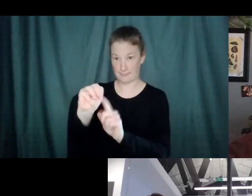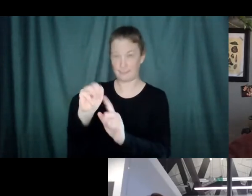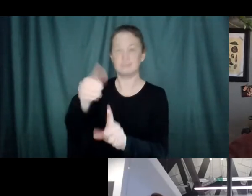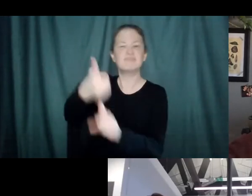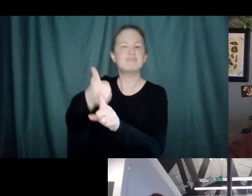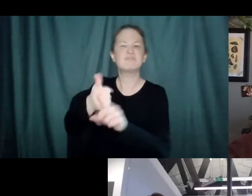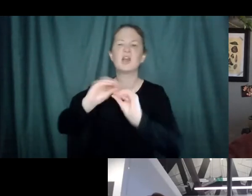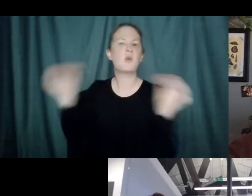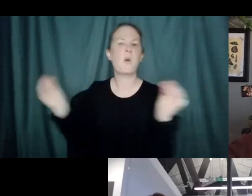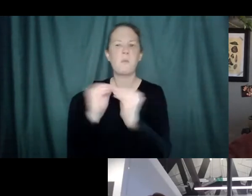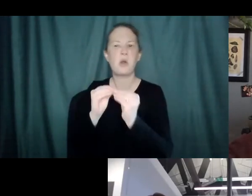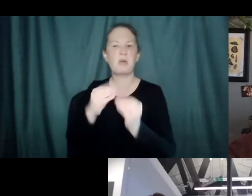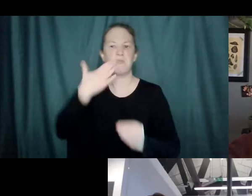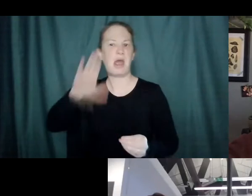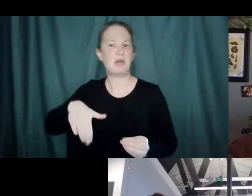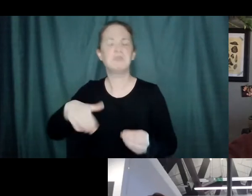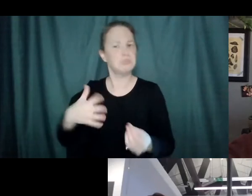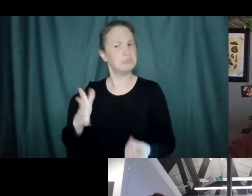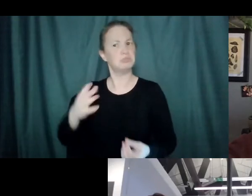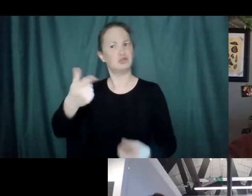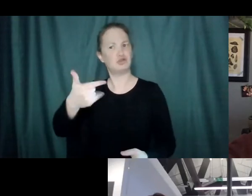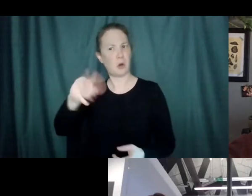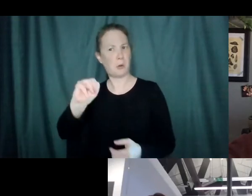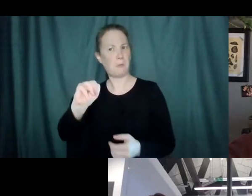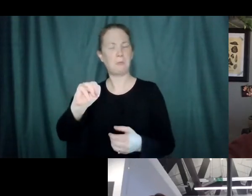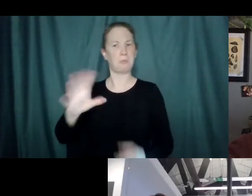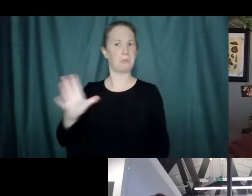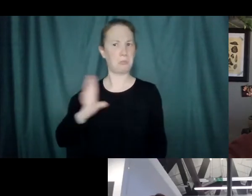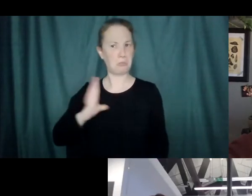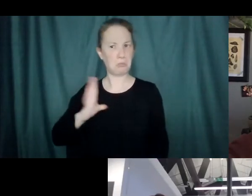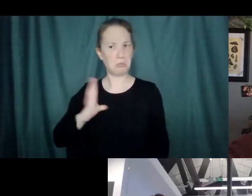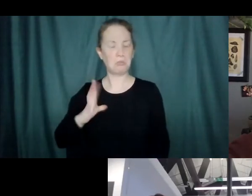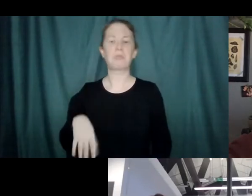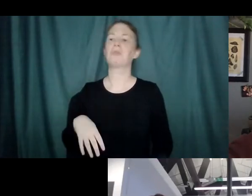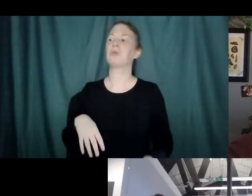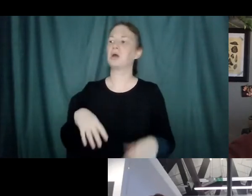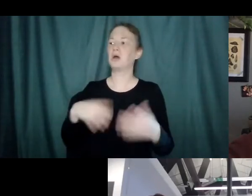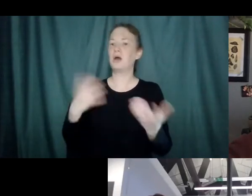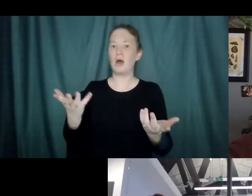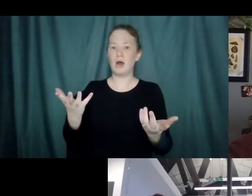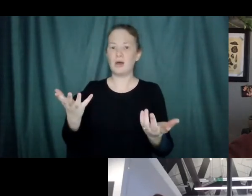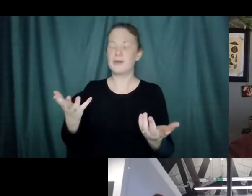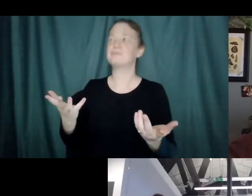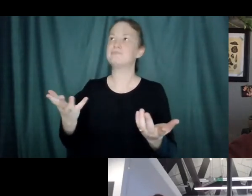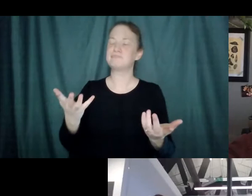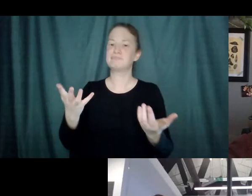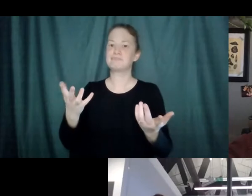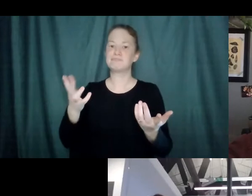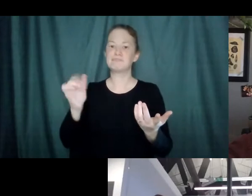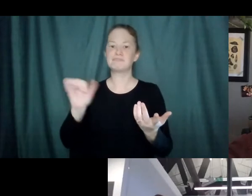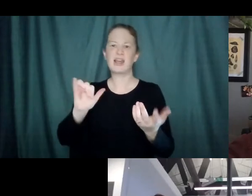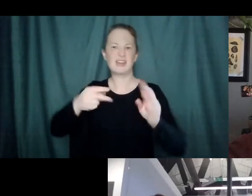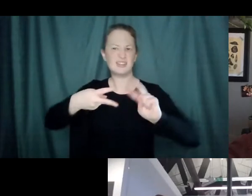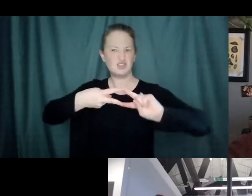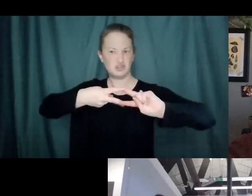be just a protein. It can be in case of some of the COVID vaccines, the genetic code to